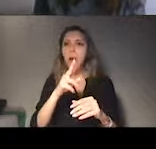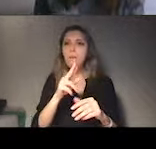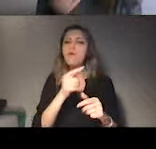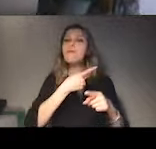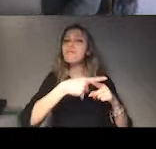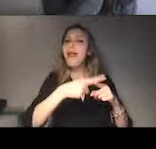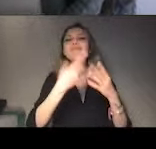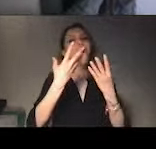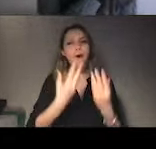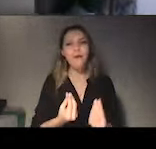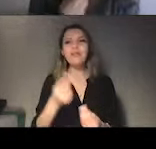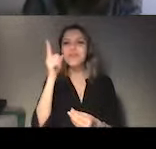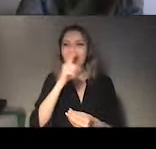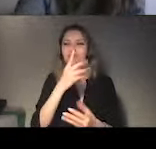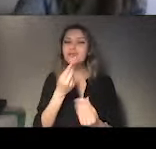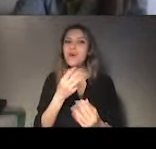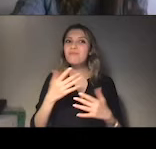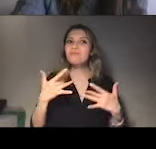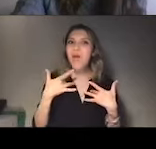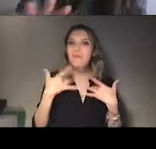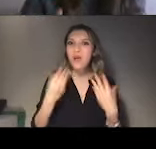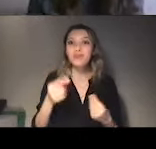social media and through our website.